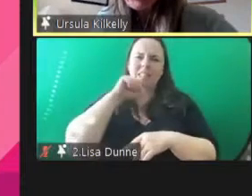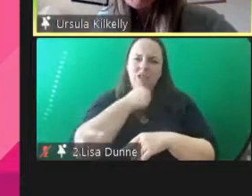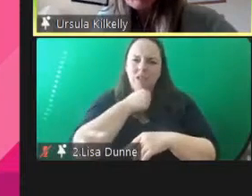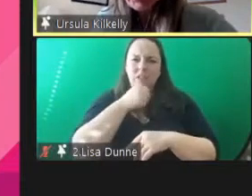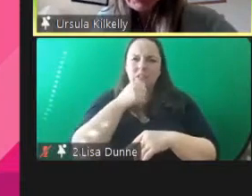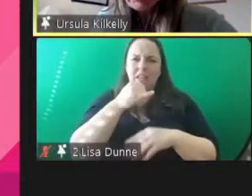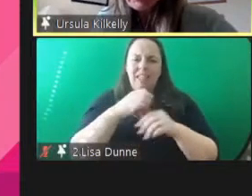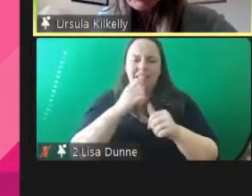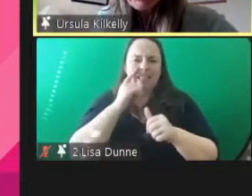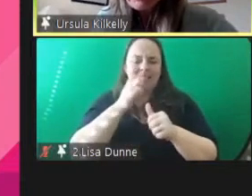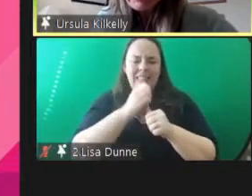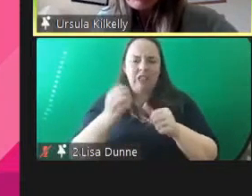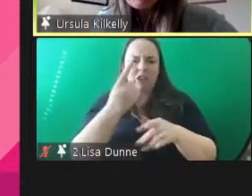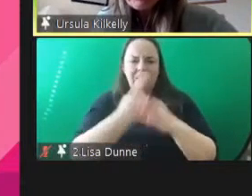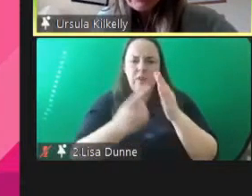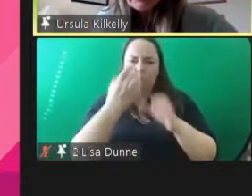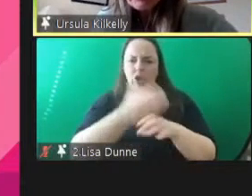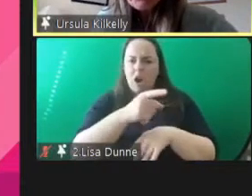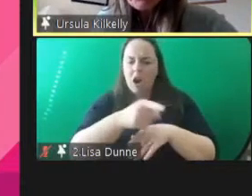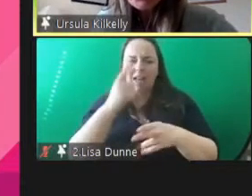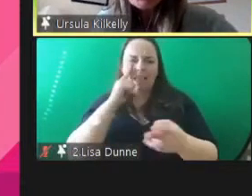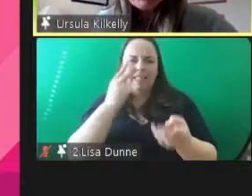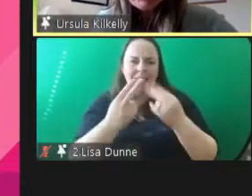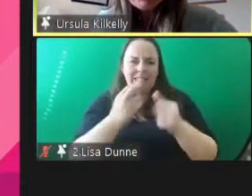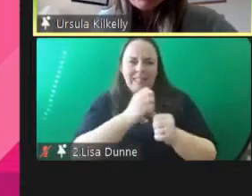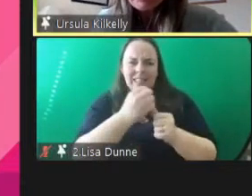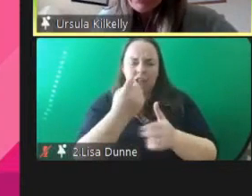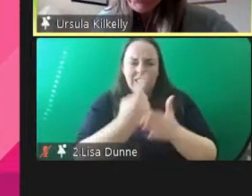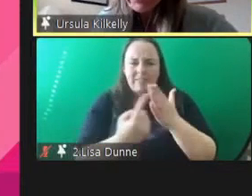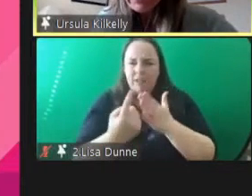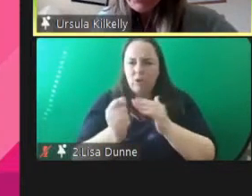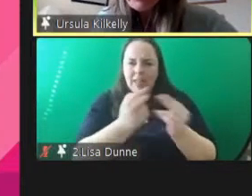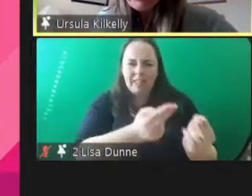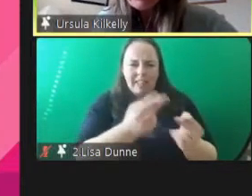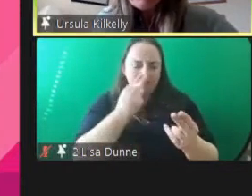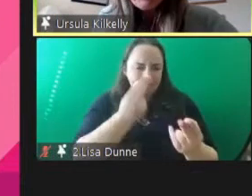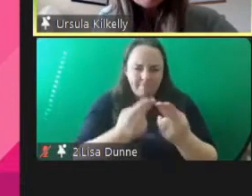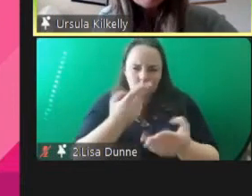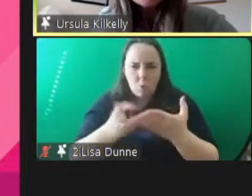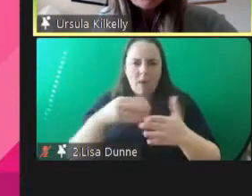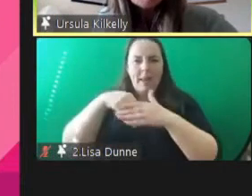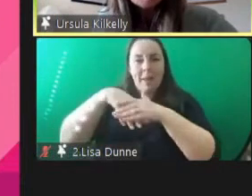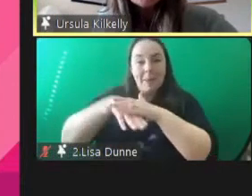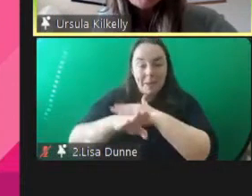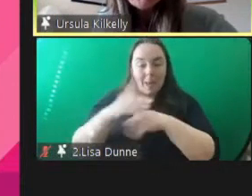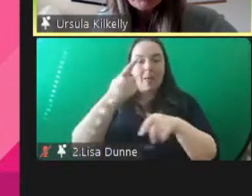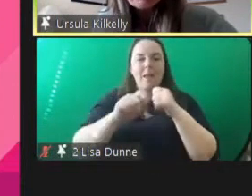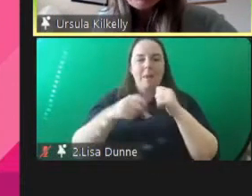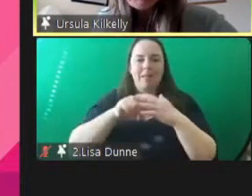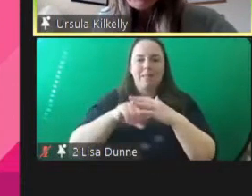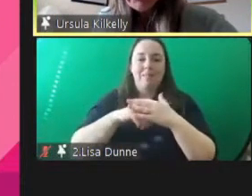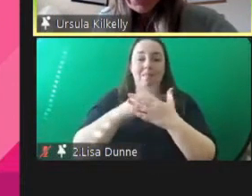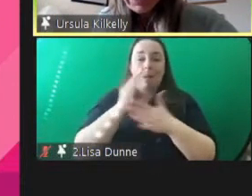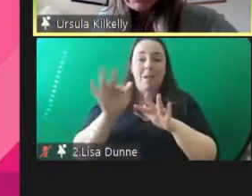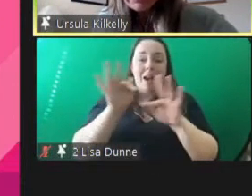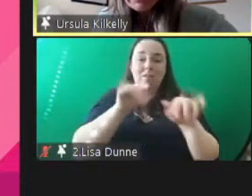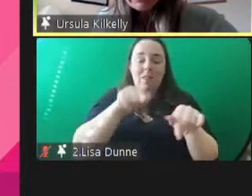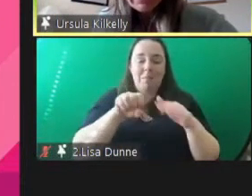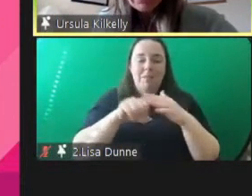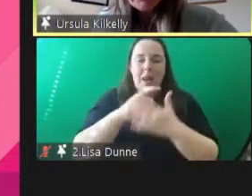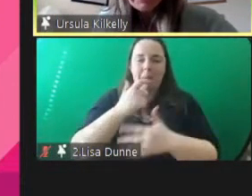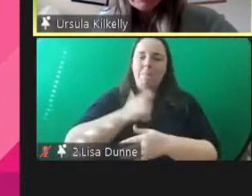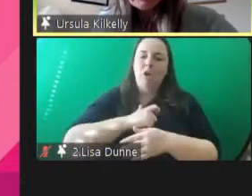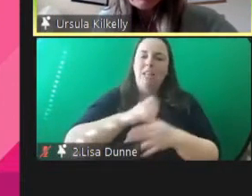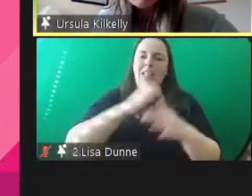each individual child assessing their their individual needs when they come in and then developing from that a personalized